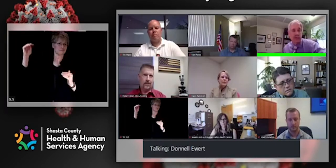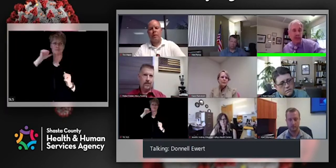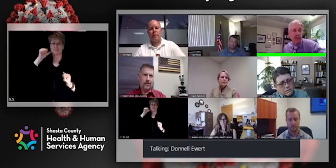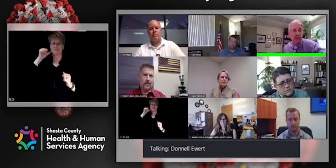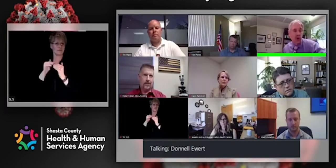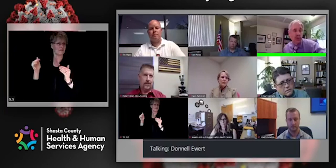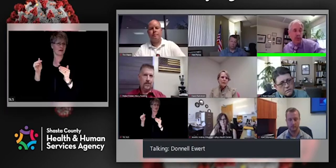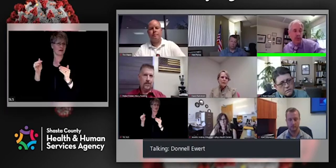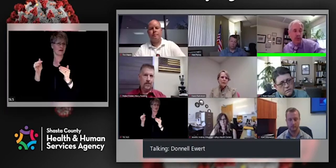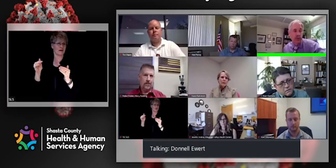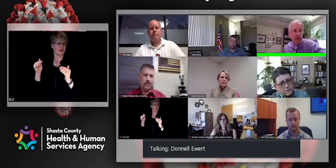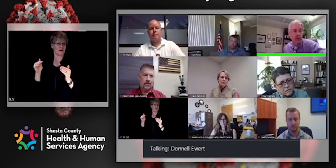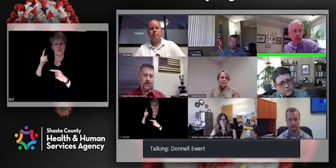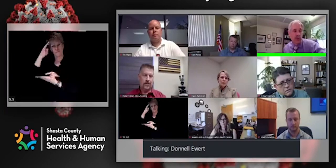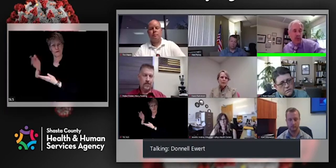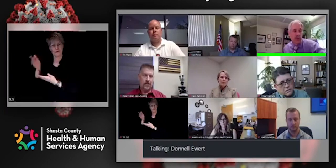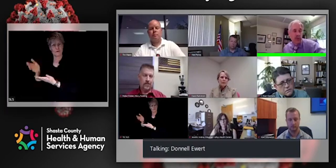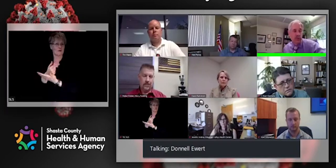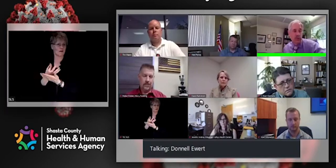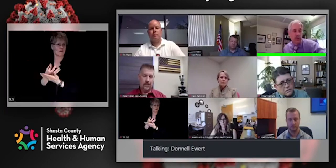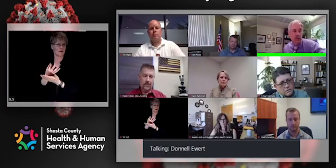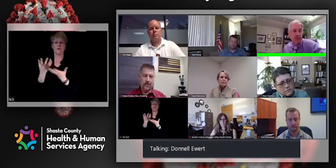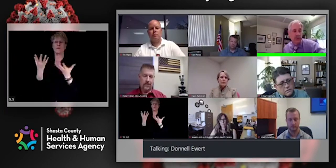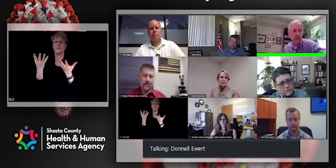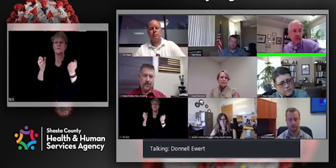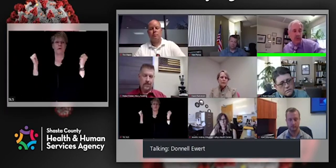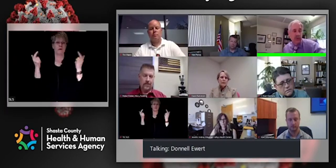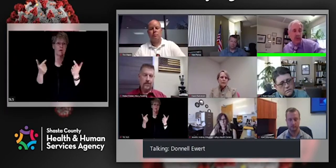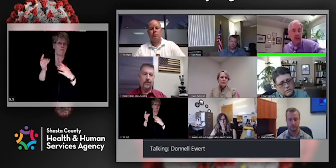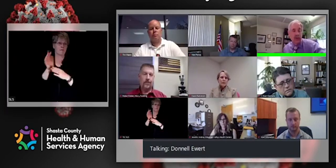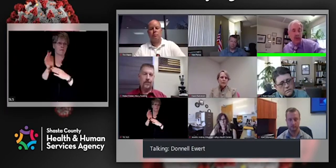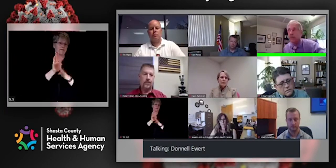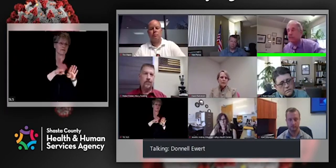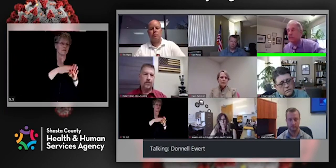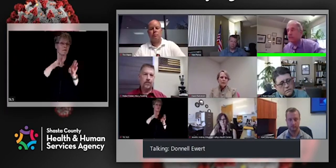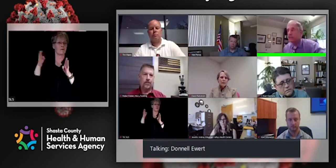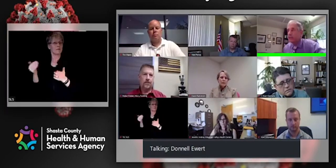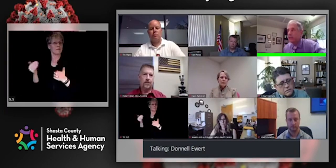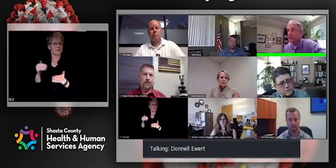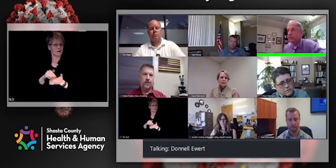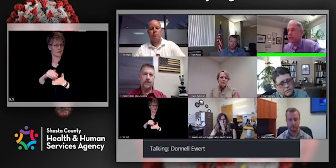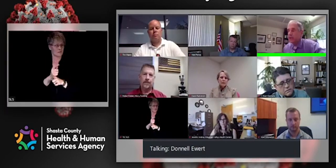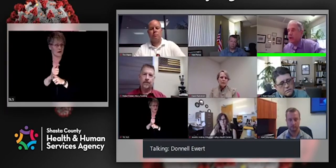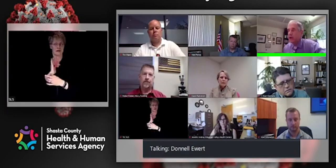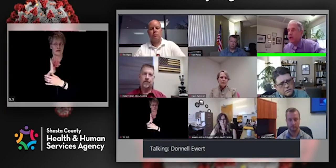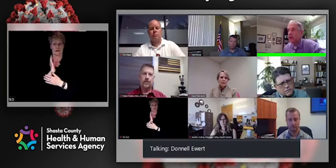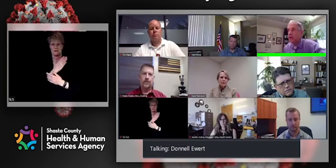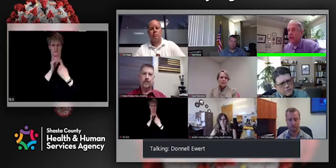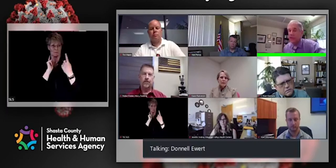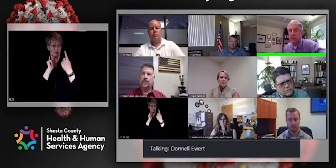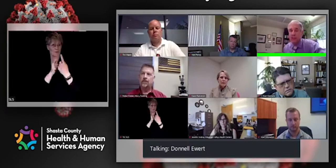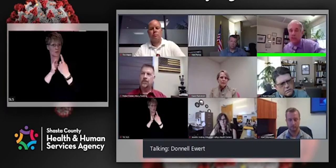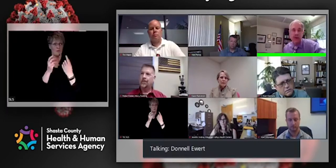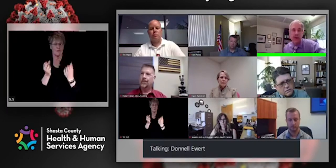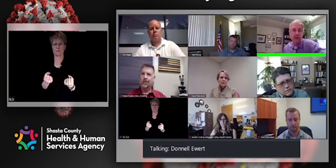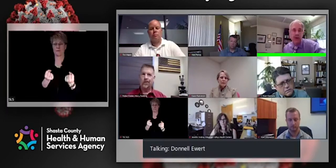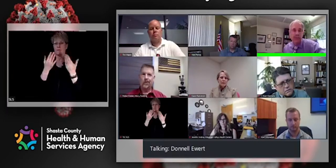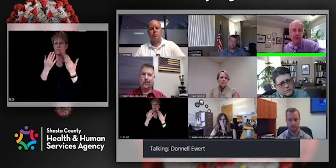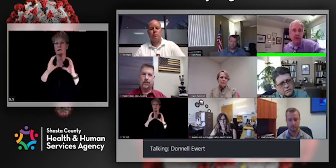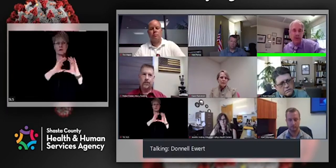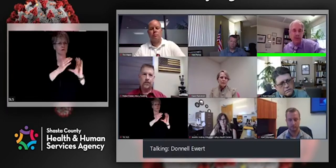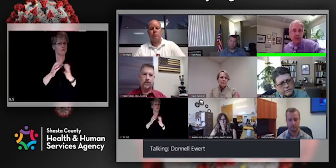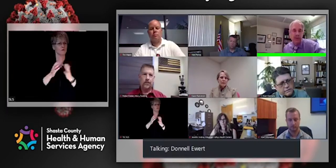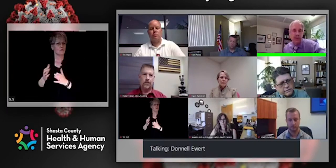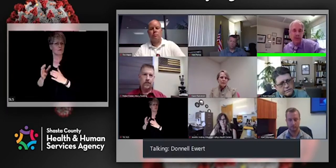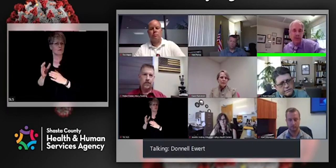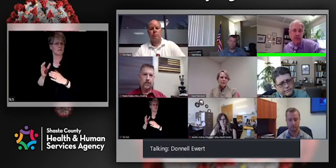keep more business sectors open. We really are doing this for the business community, uh, because there are many sectors that are, would have to close down if we